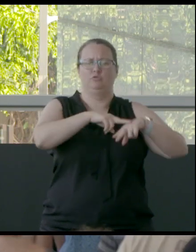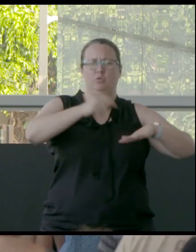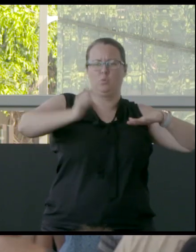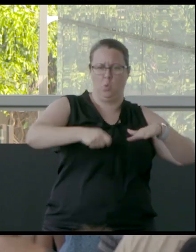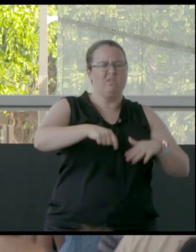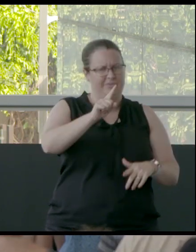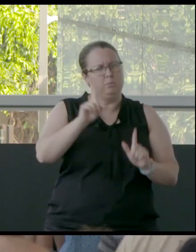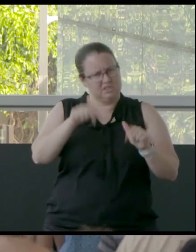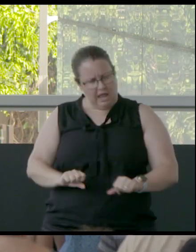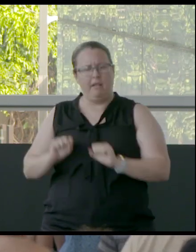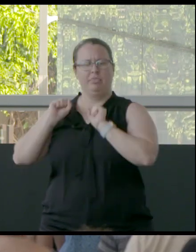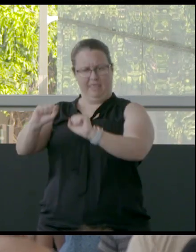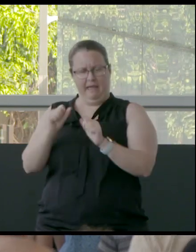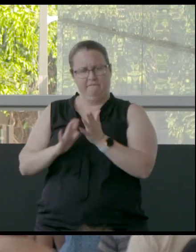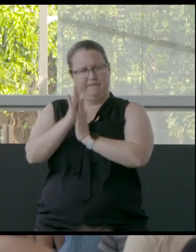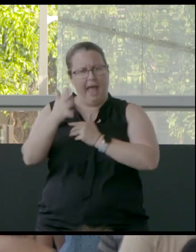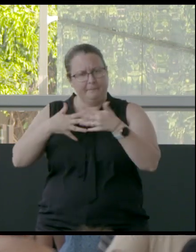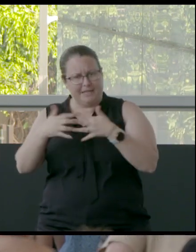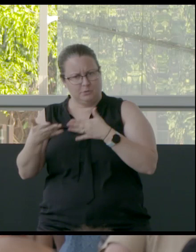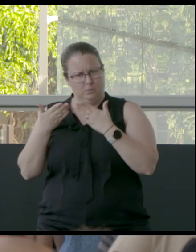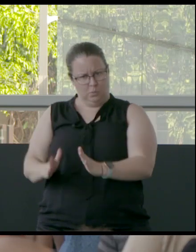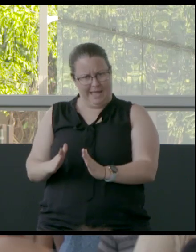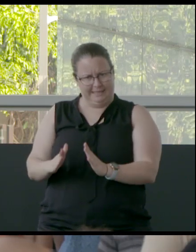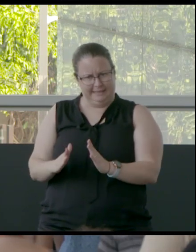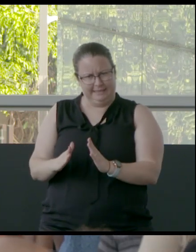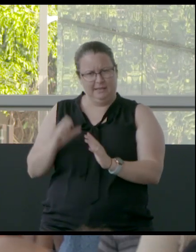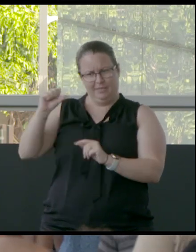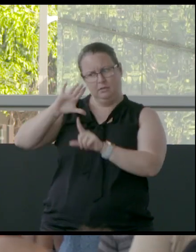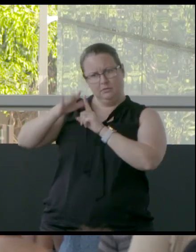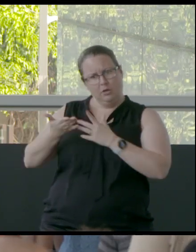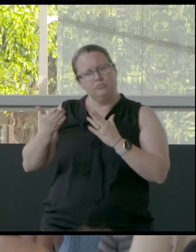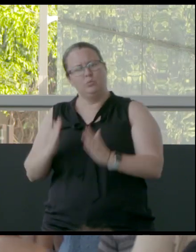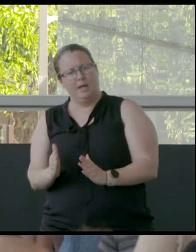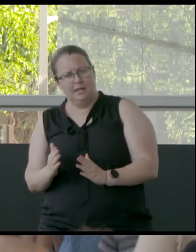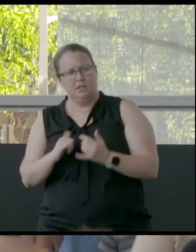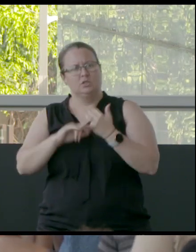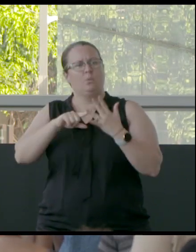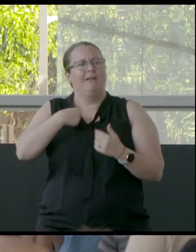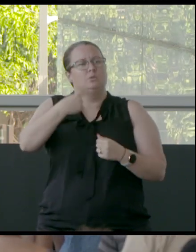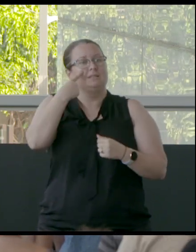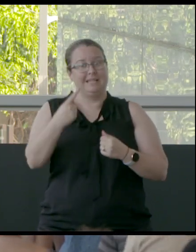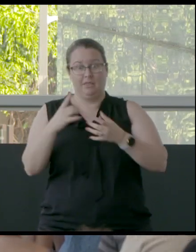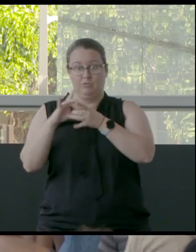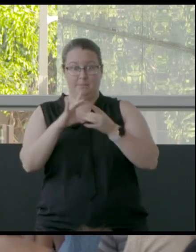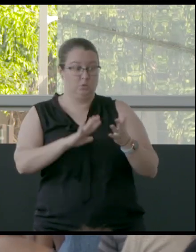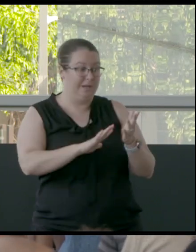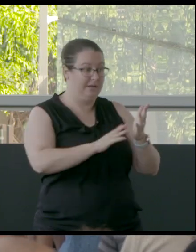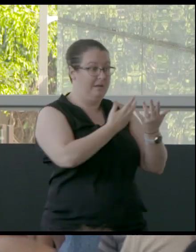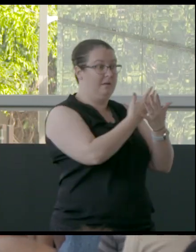be implementing their traditional fire management practices. I mean, we have to see the relationship between, you know, bushfires,